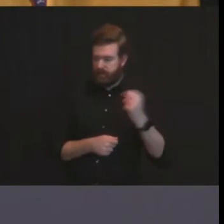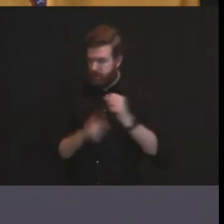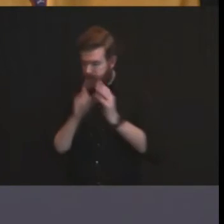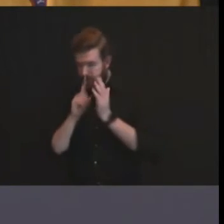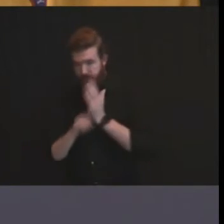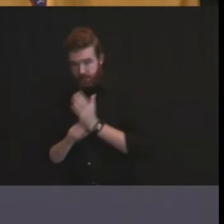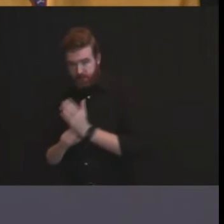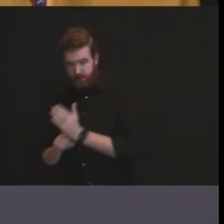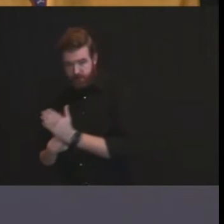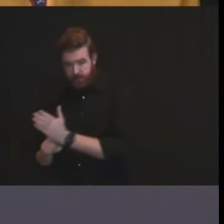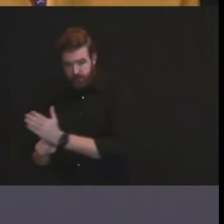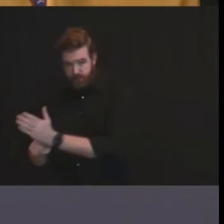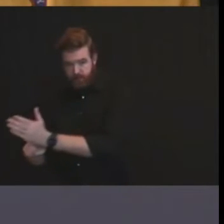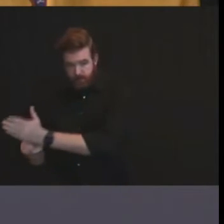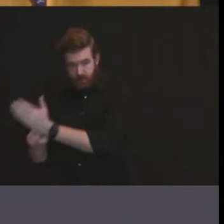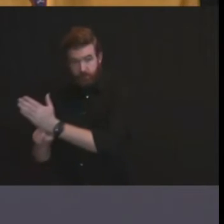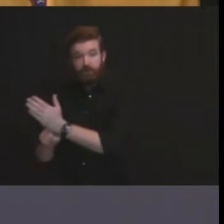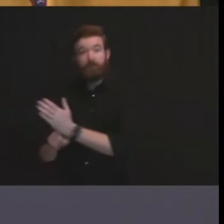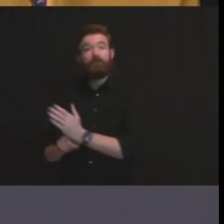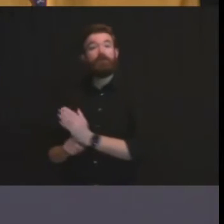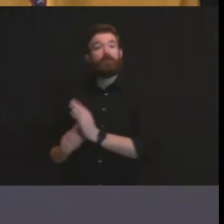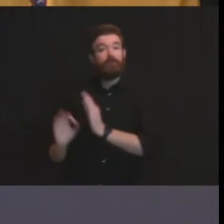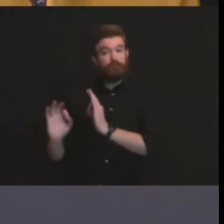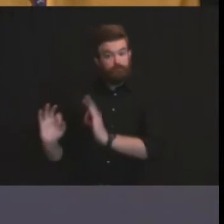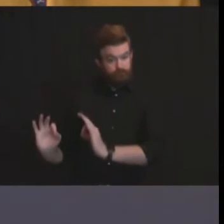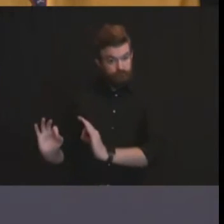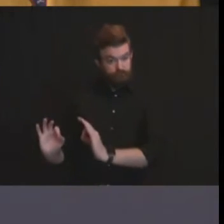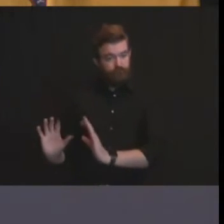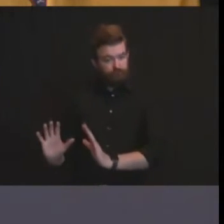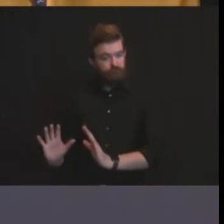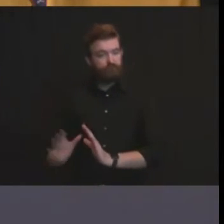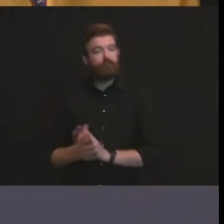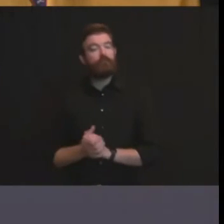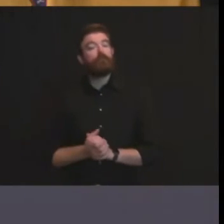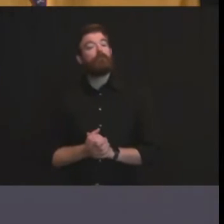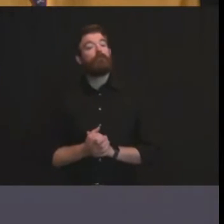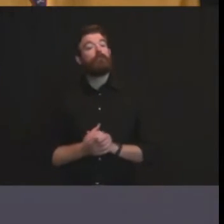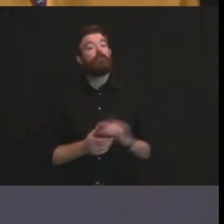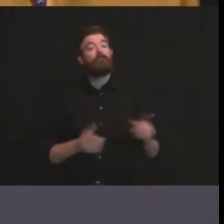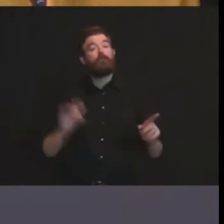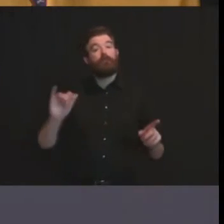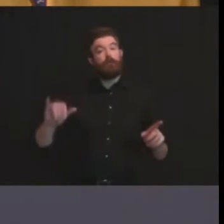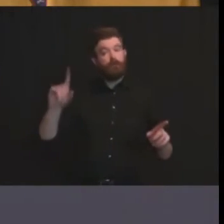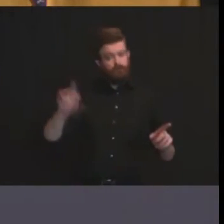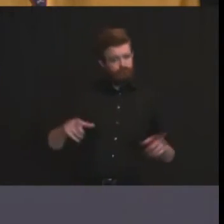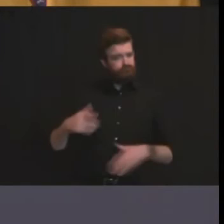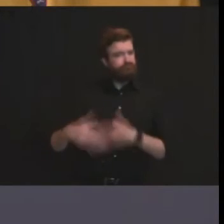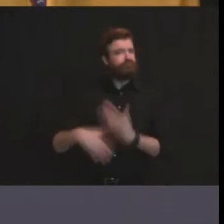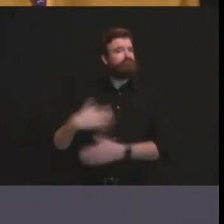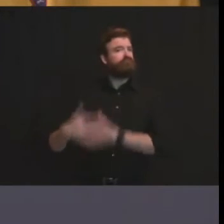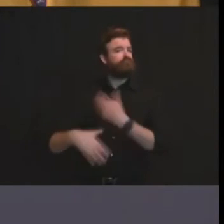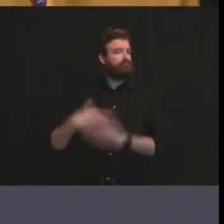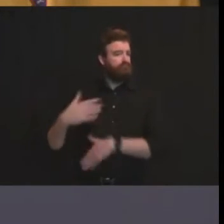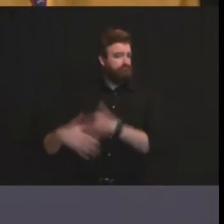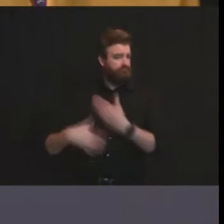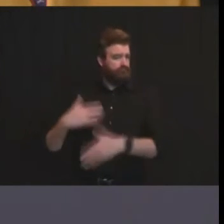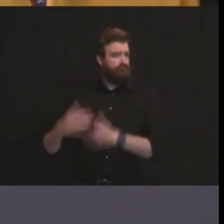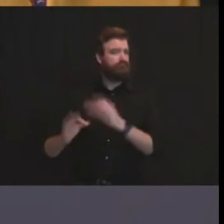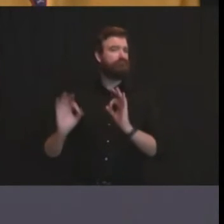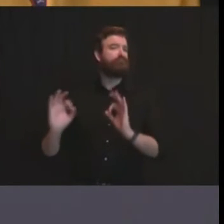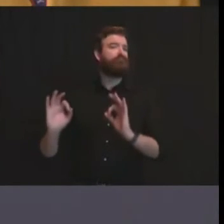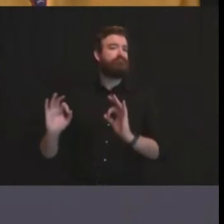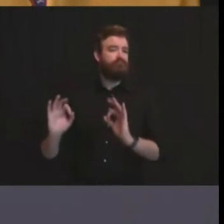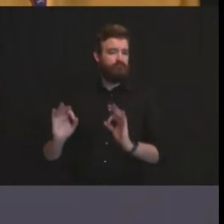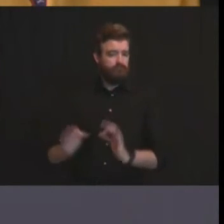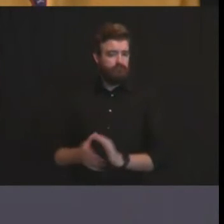uh in the state but boy it feels like it is going very meaningfully in the right direction and you won't say